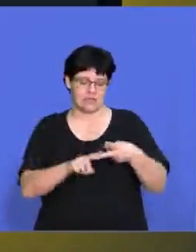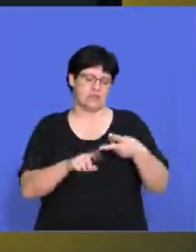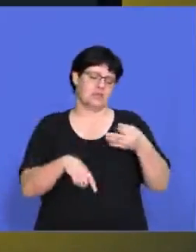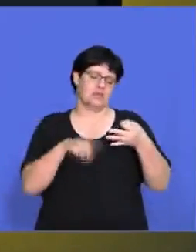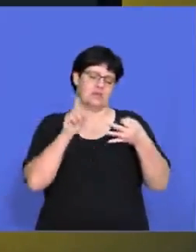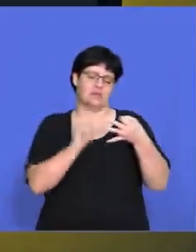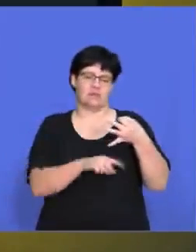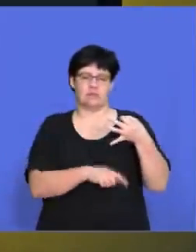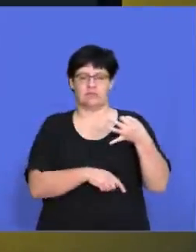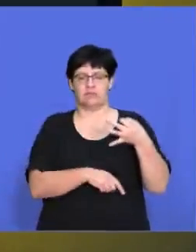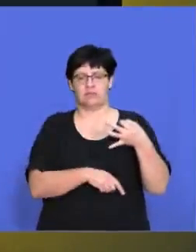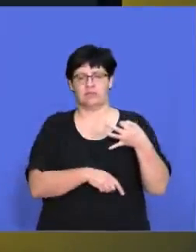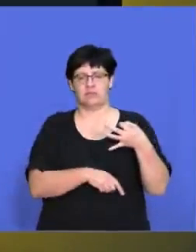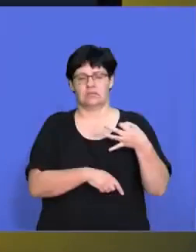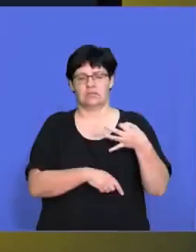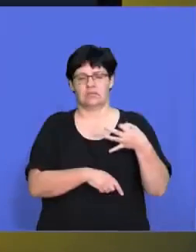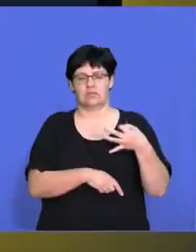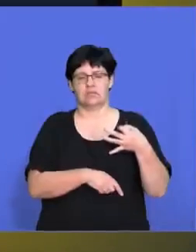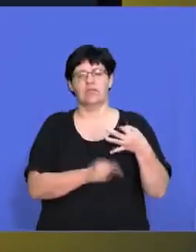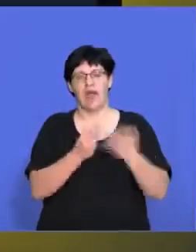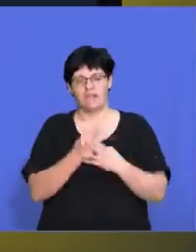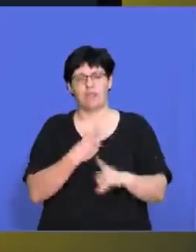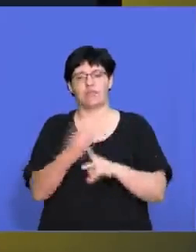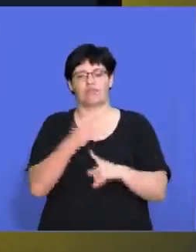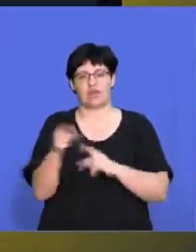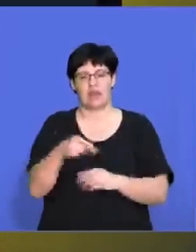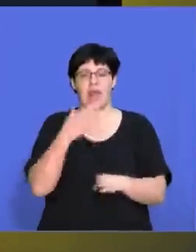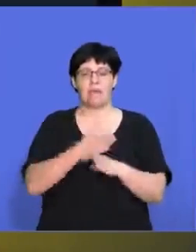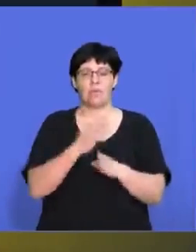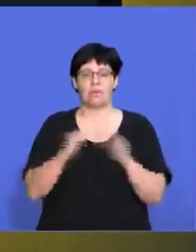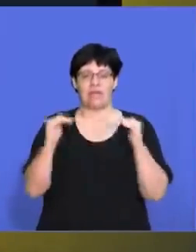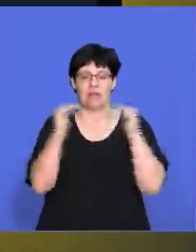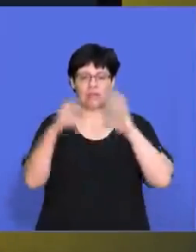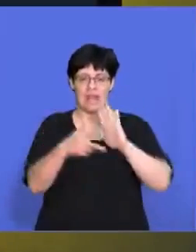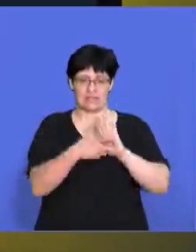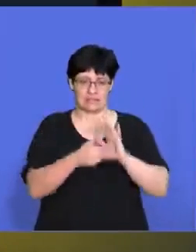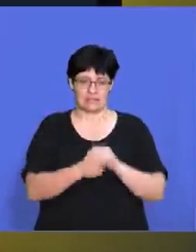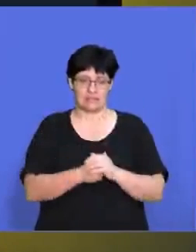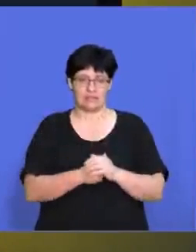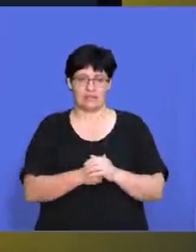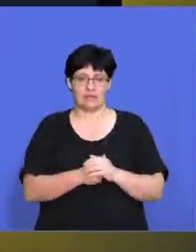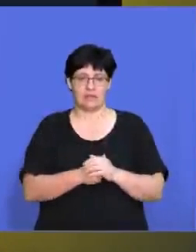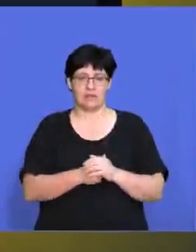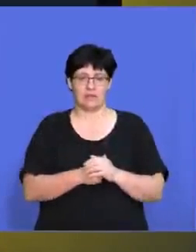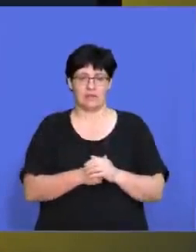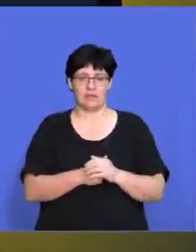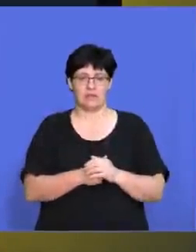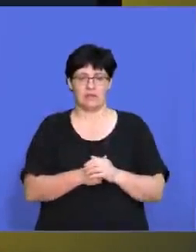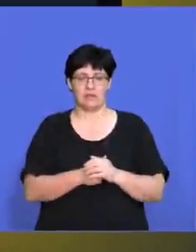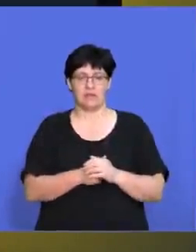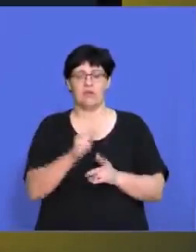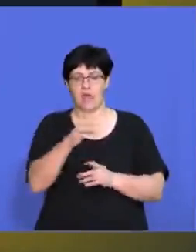the racial breakup of, of, the population? And there's a provision in the Employment Equity Act where,